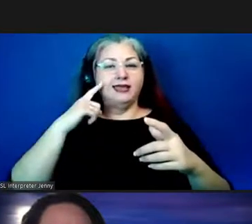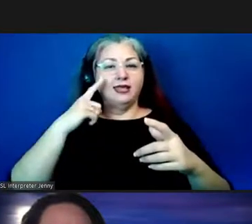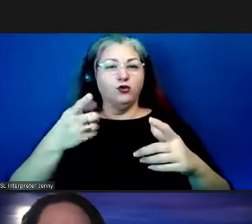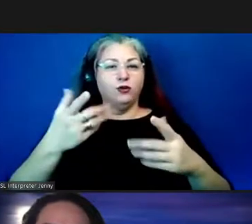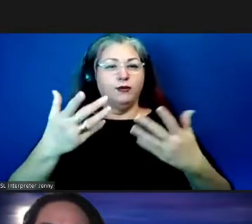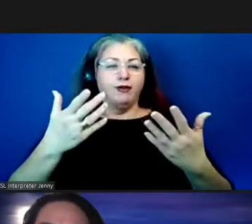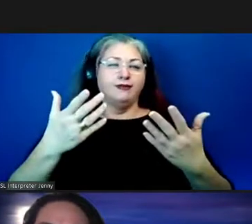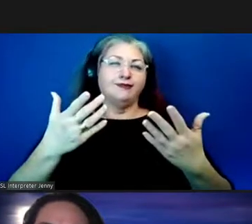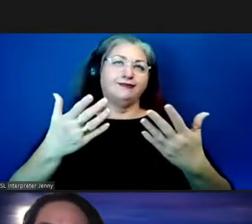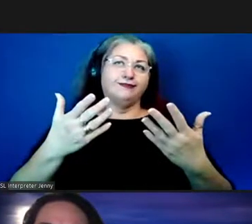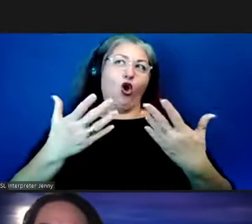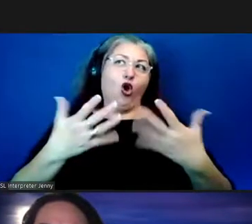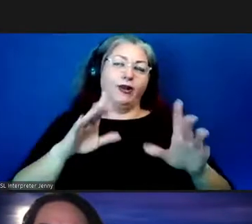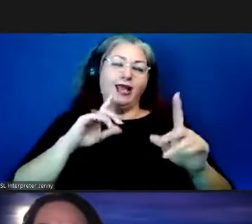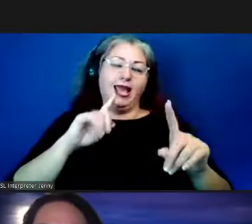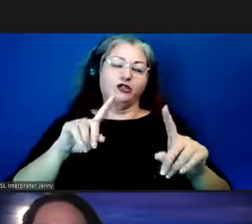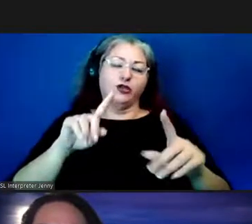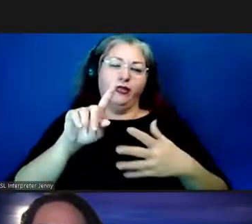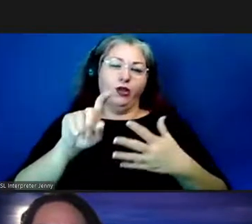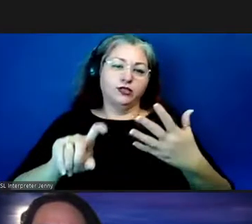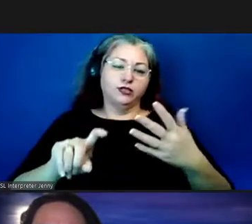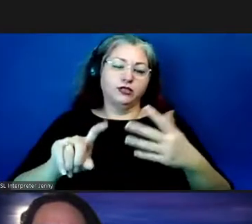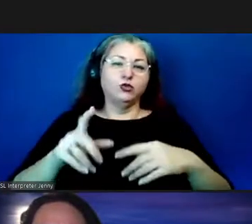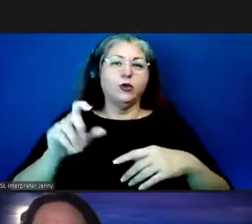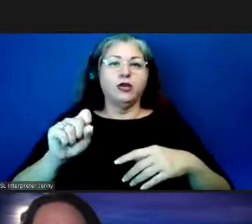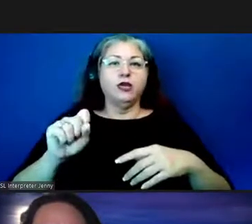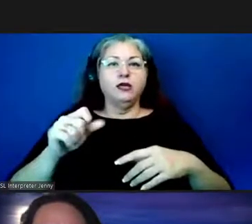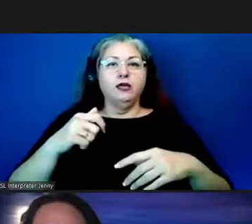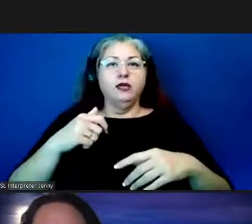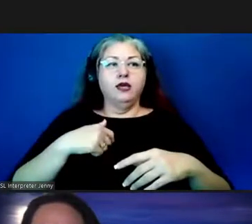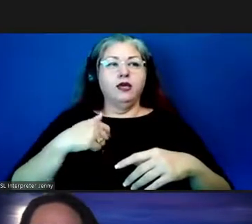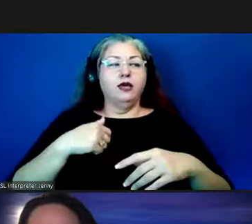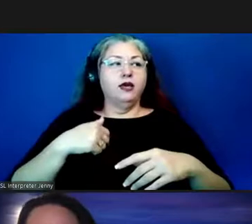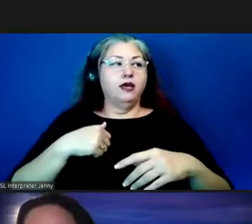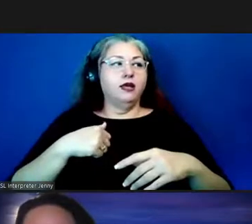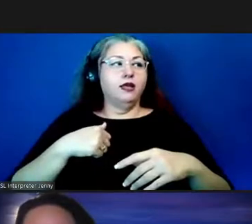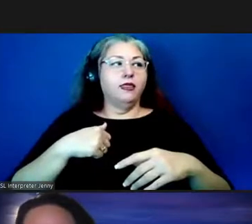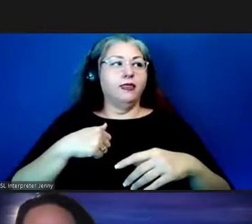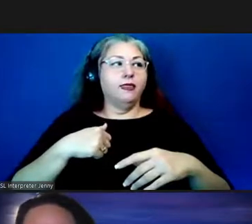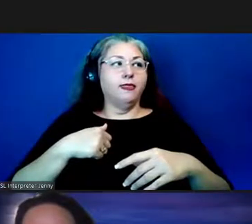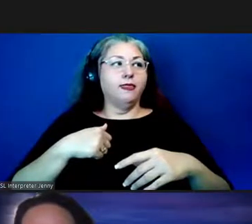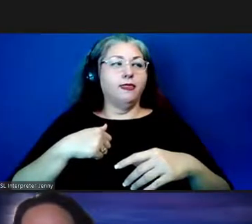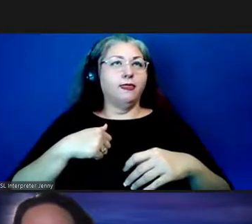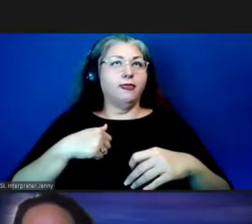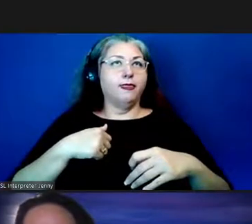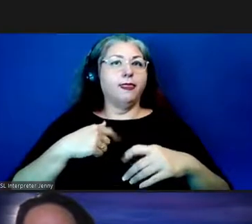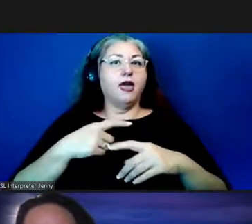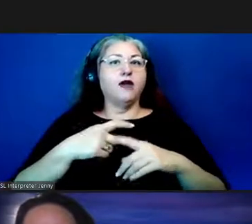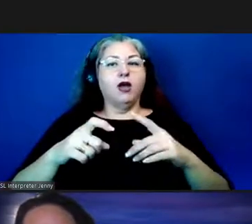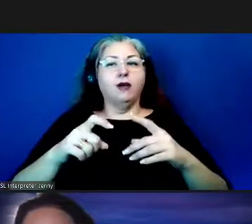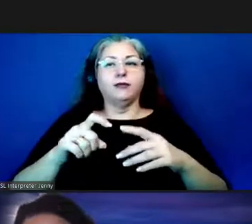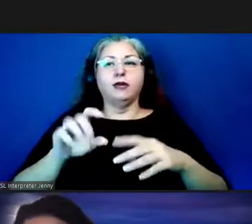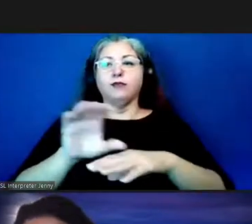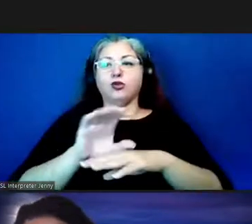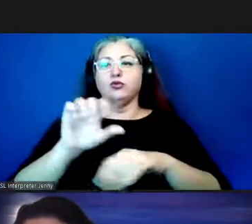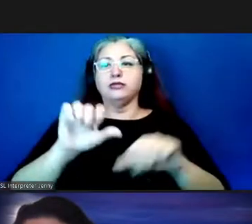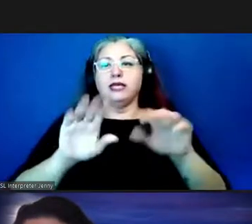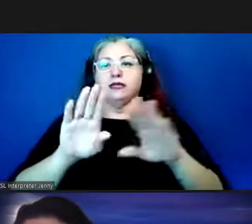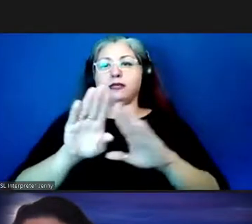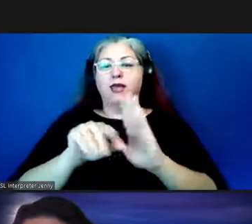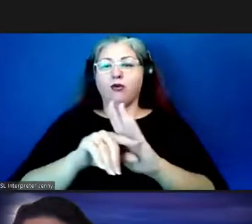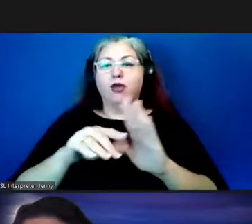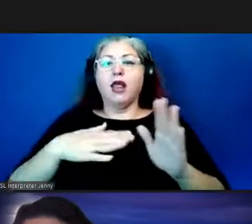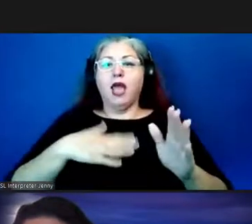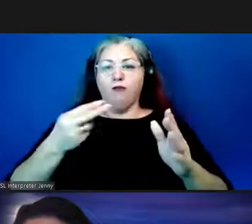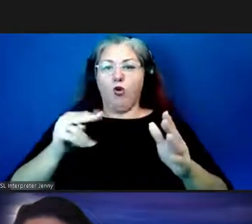mostly answered the questions uh yeah i was i i i am from a computer science background and i have my own